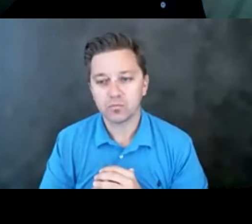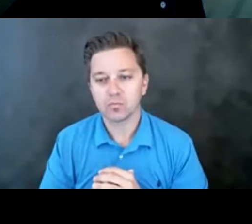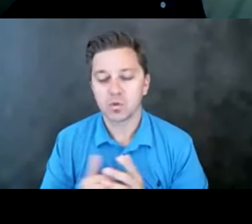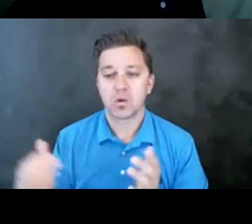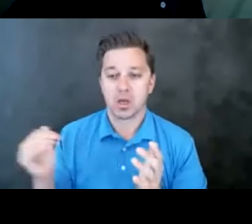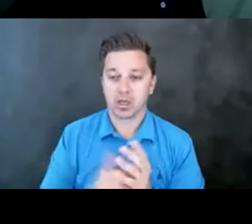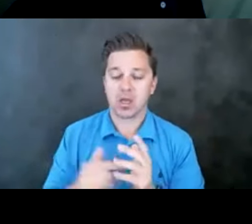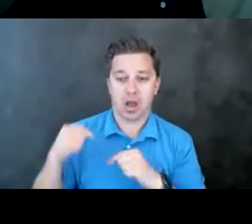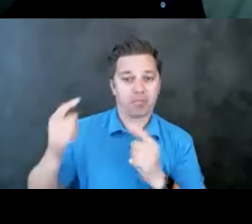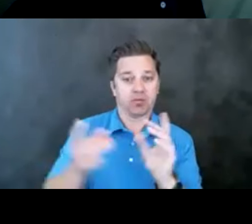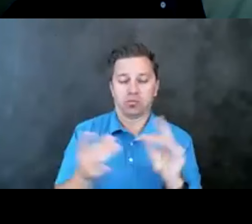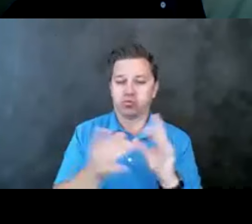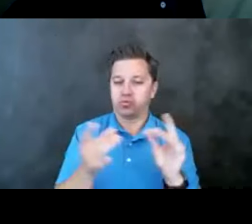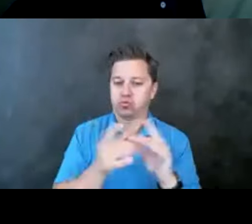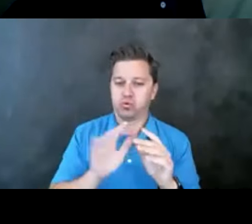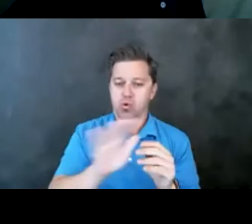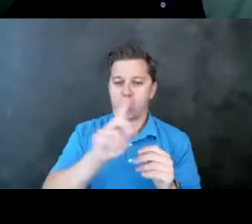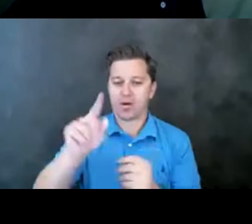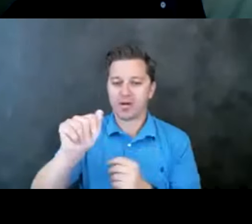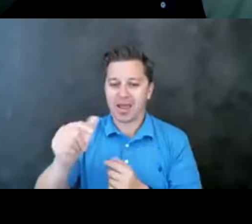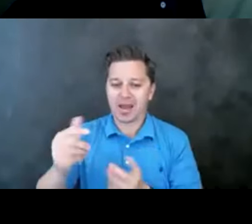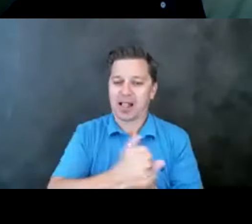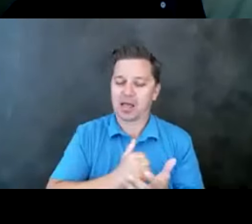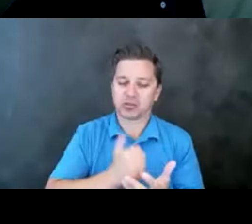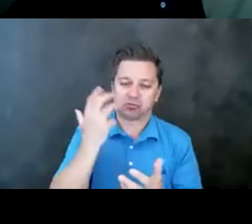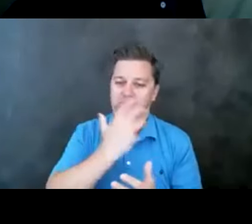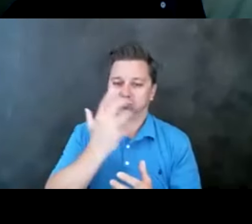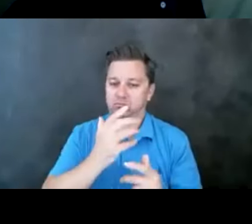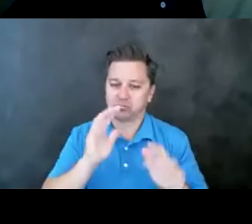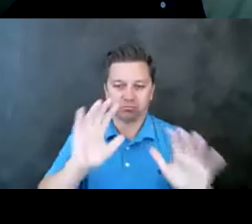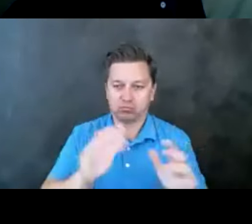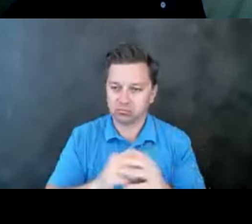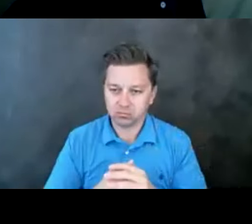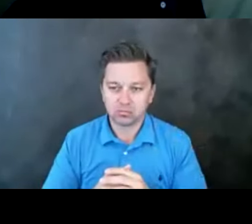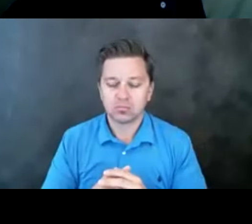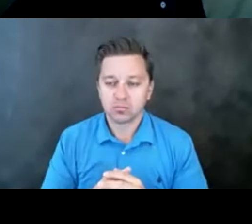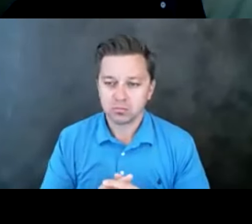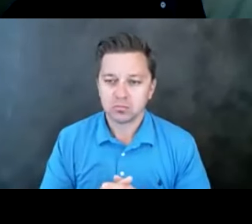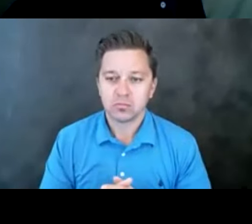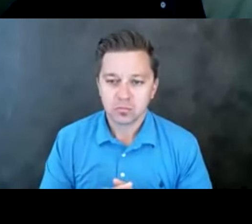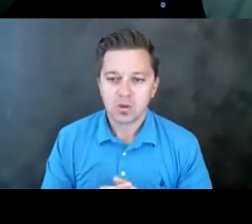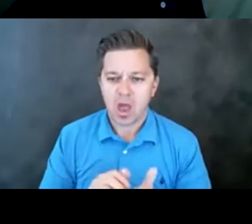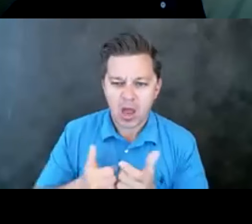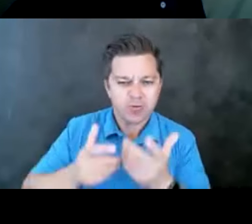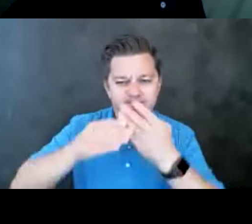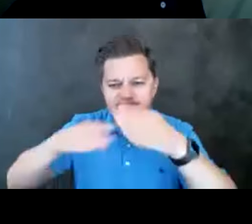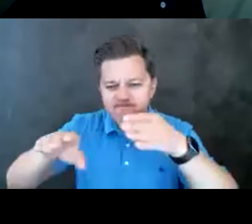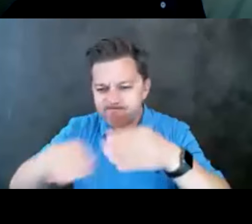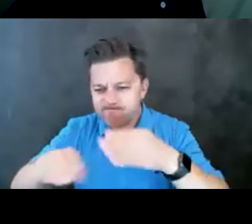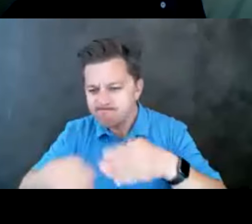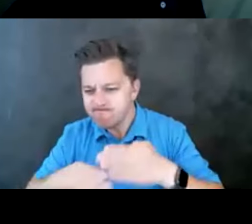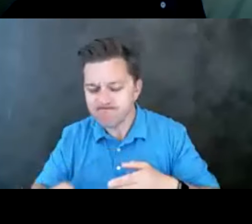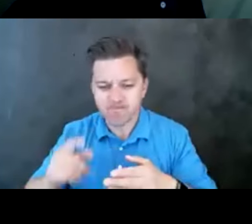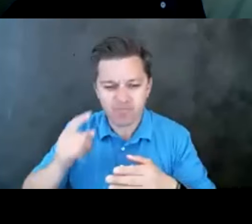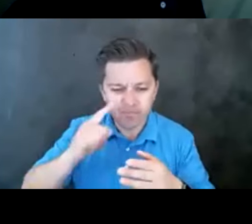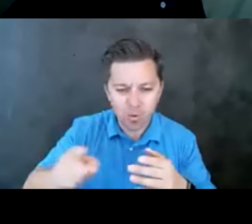your data collection. You're one of the few counties that I've seen collect demographic data and split it up when addressing means and